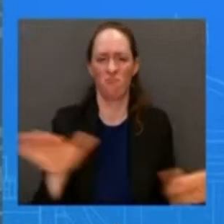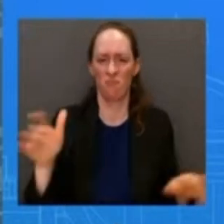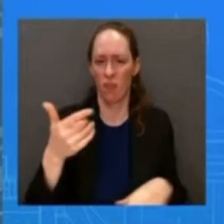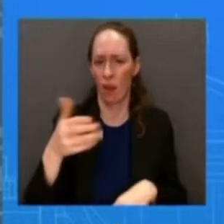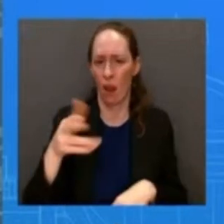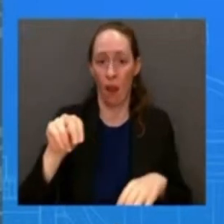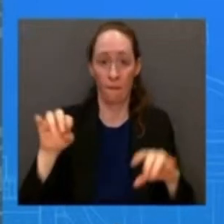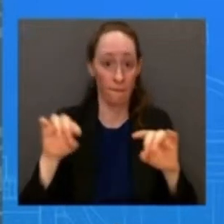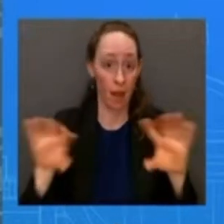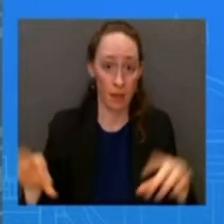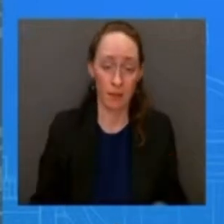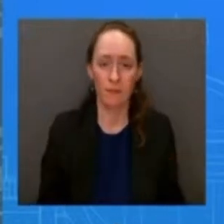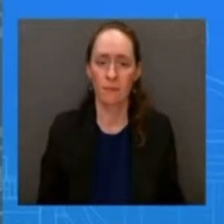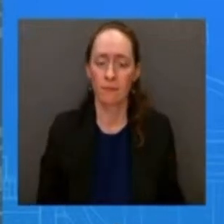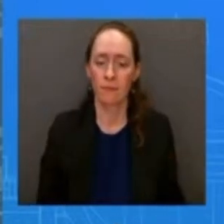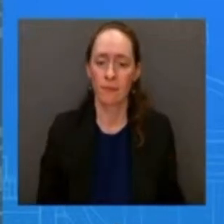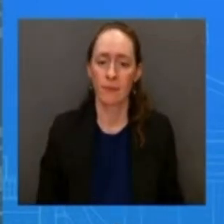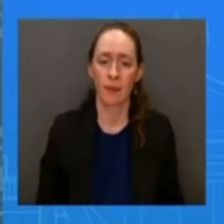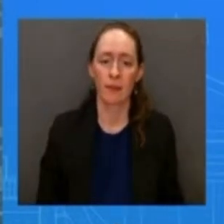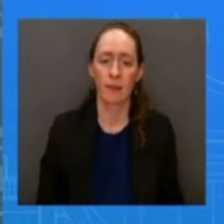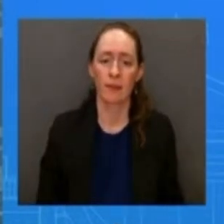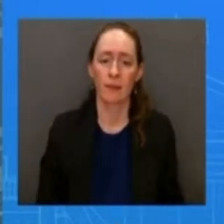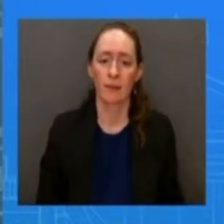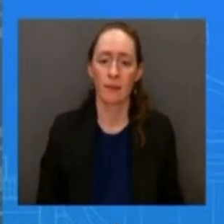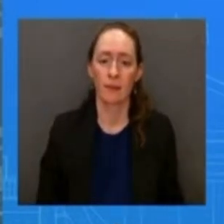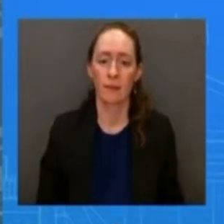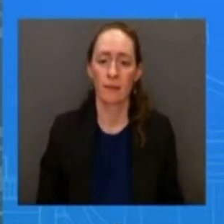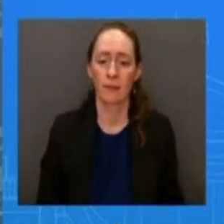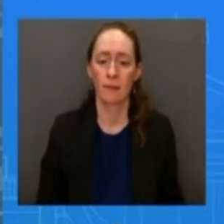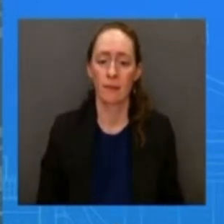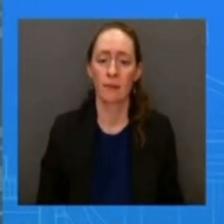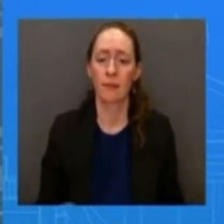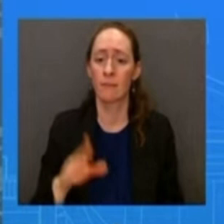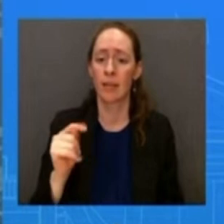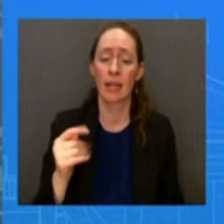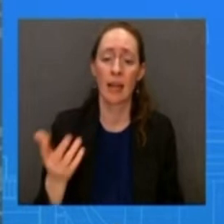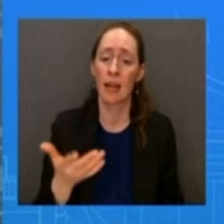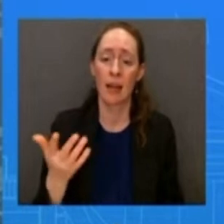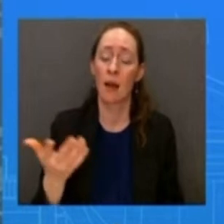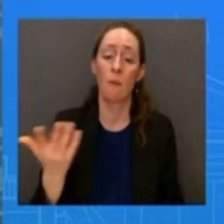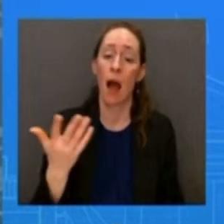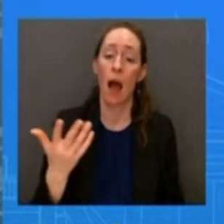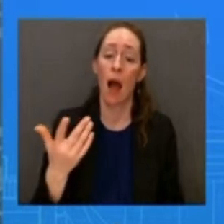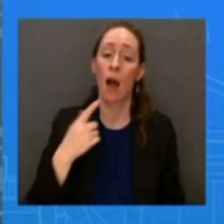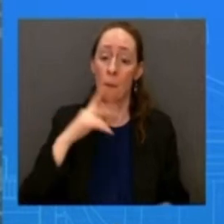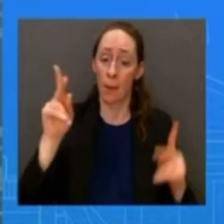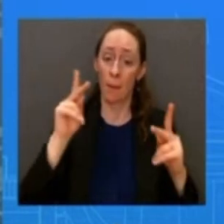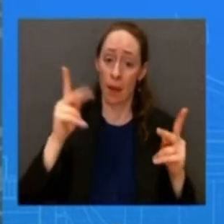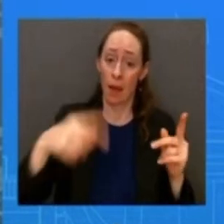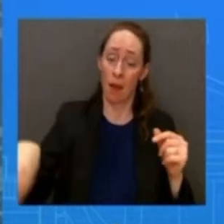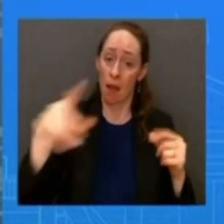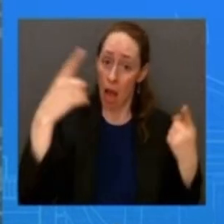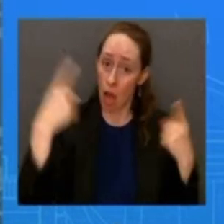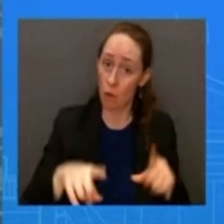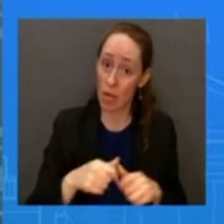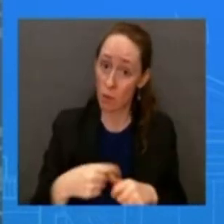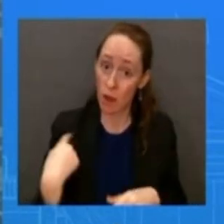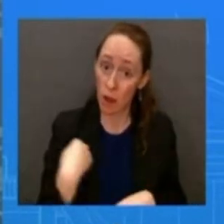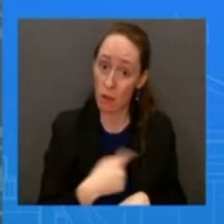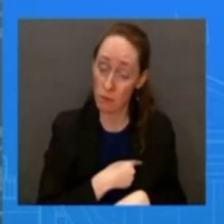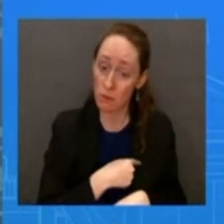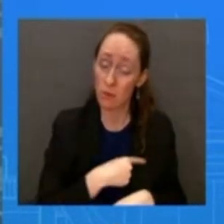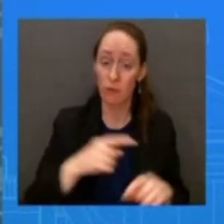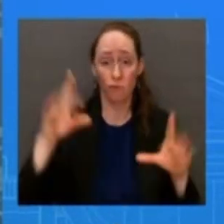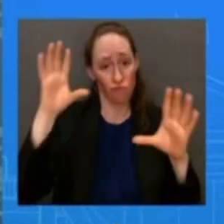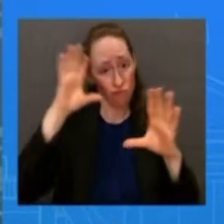argue and i think many others would agree with me and would agree with us that this is a president that has done more on this issue than many other elected